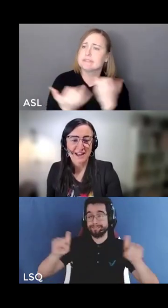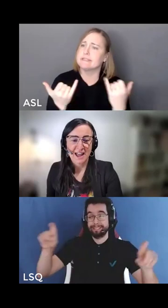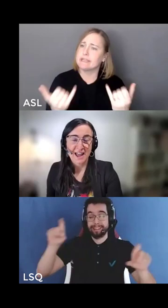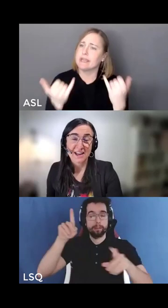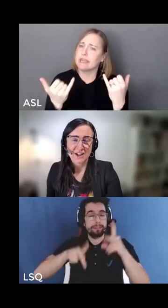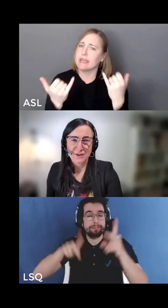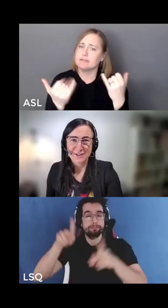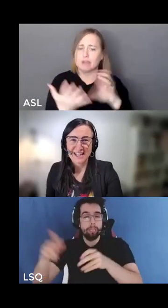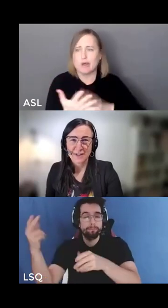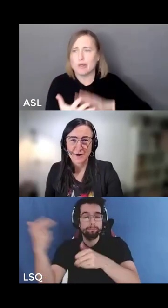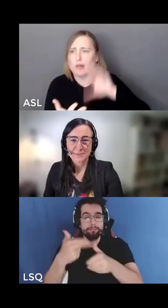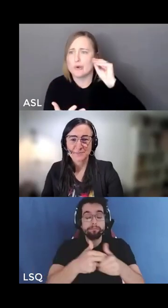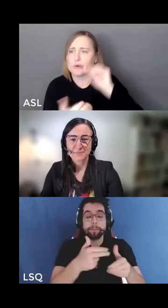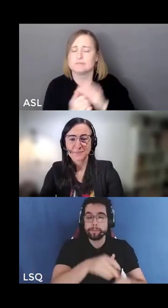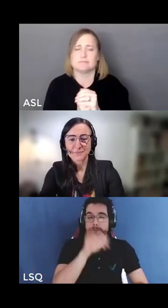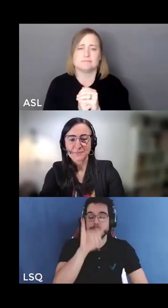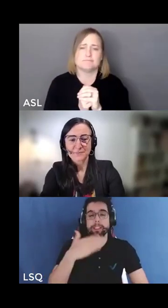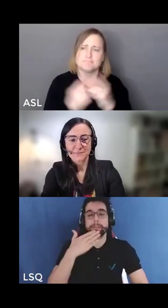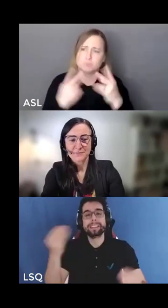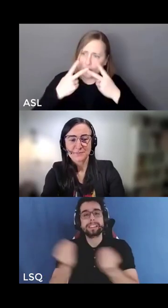and unlearn together.